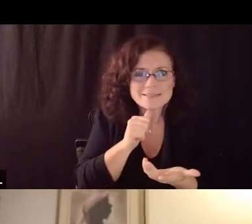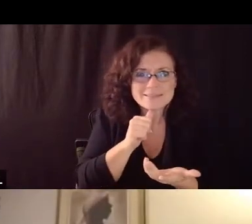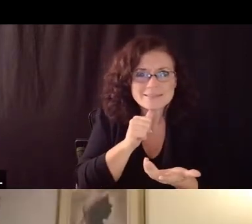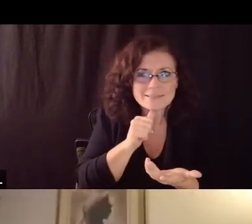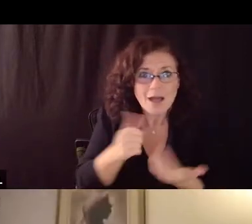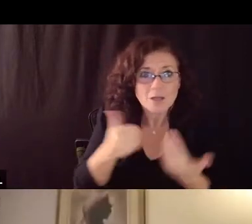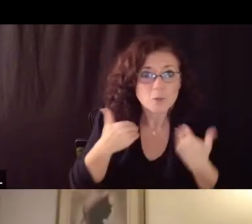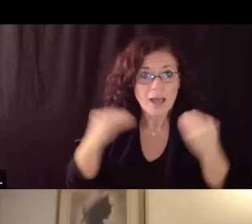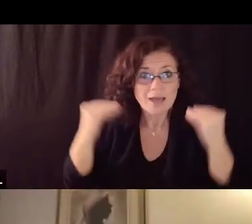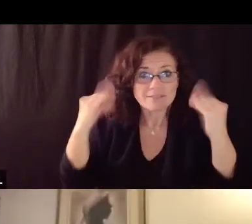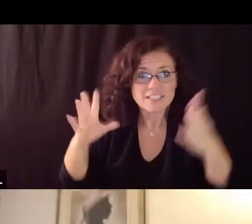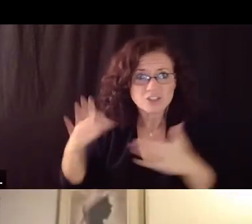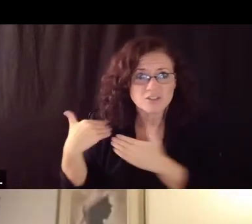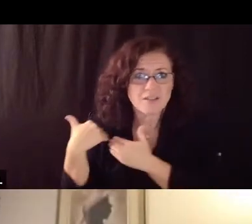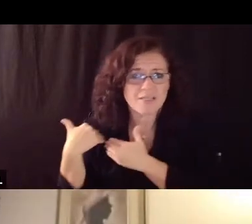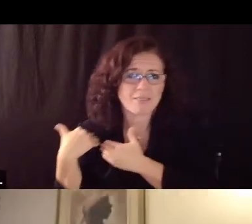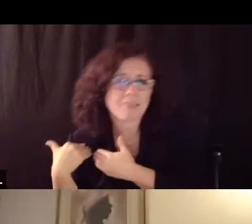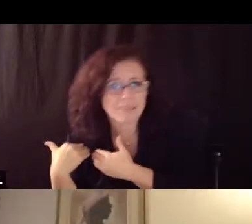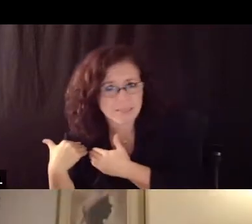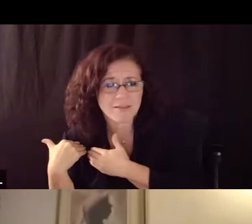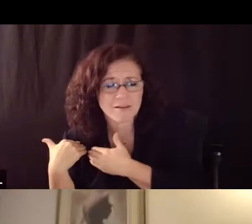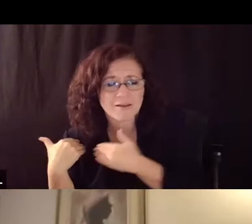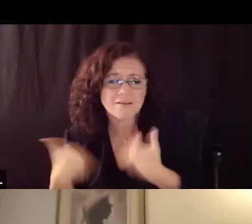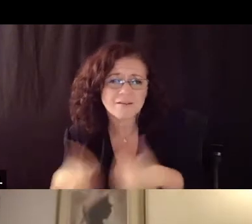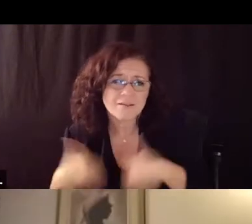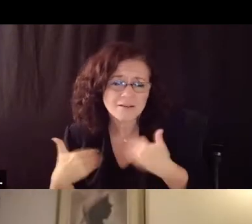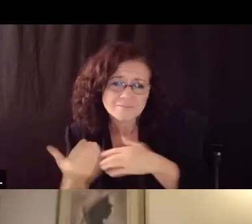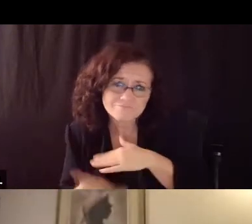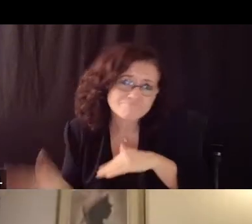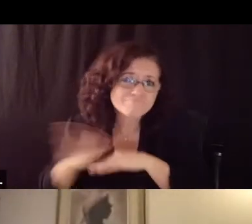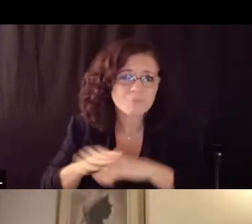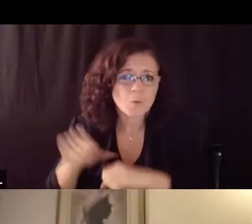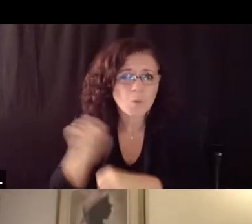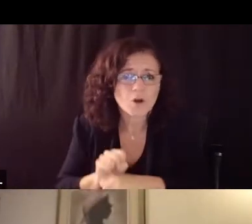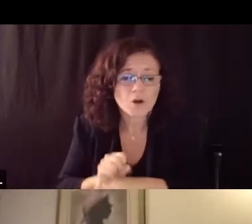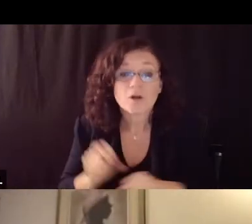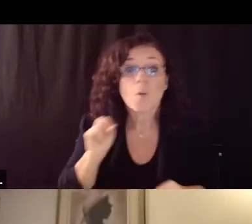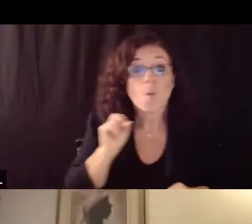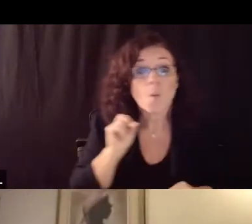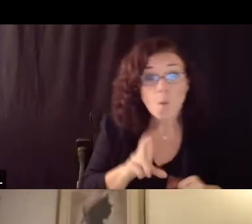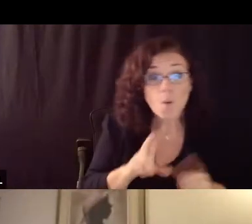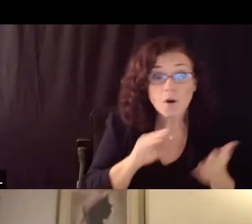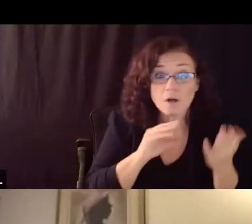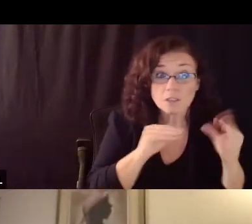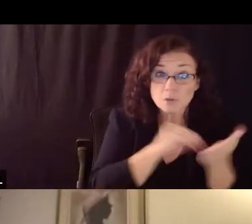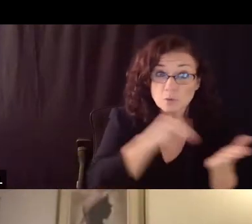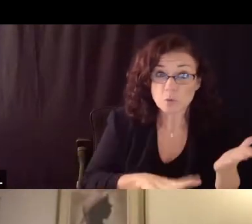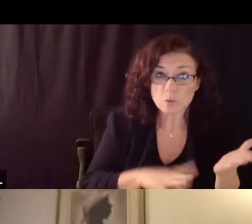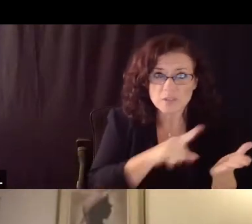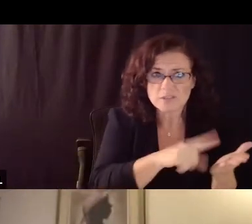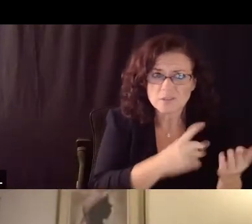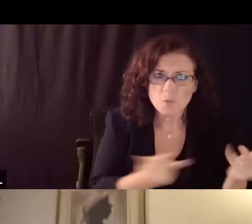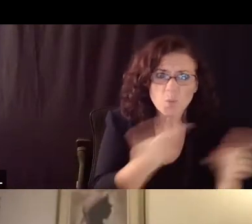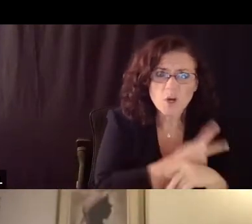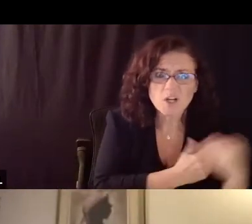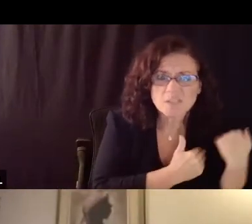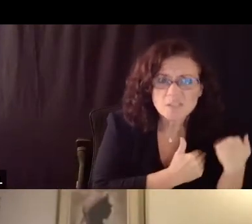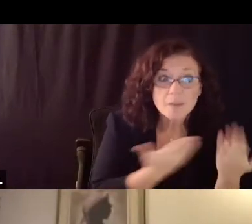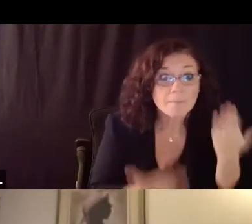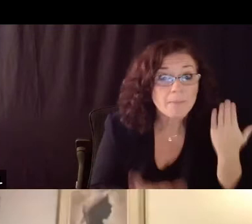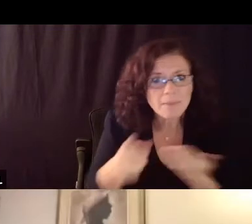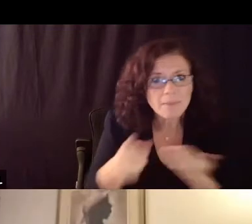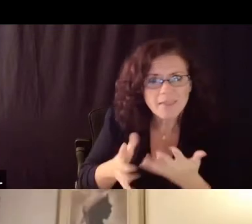it's a we don't want to overburden students who will have their current coursework at the same time they may be having missing learning